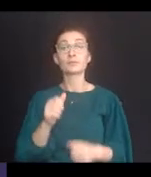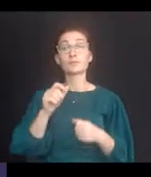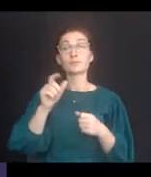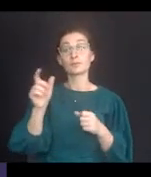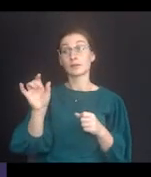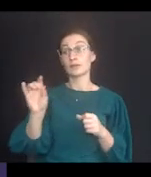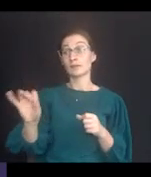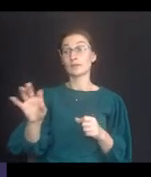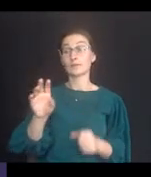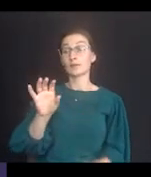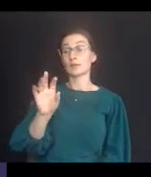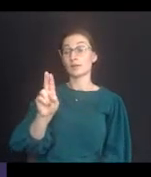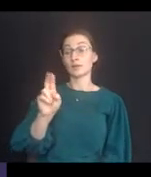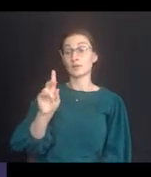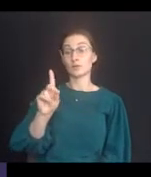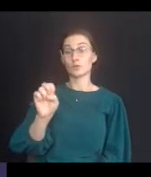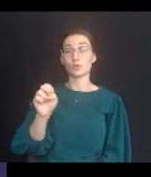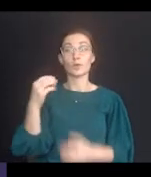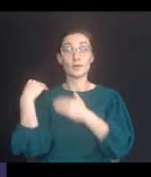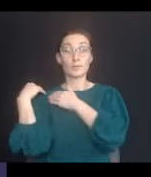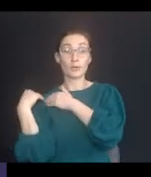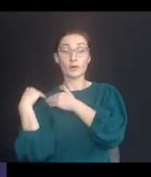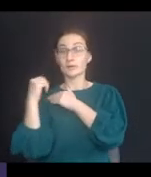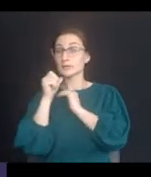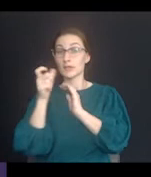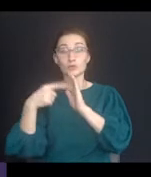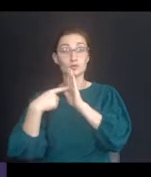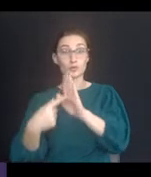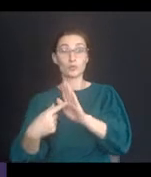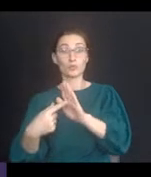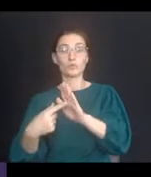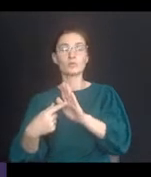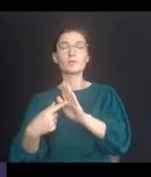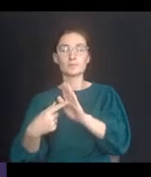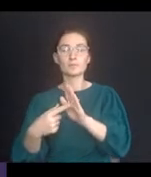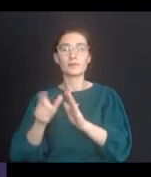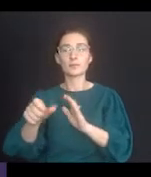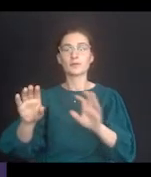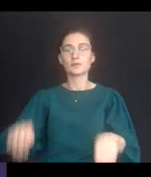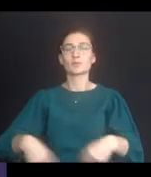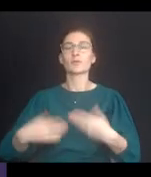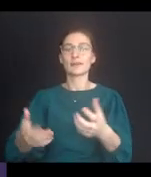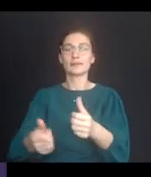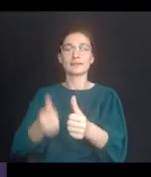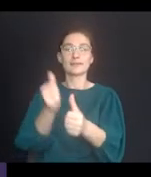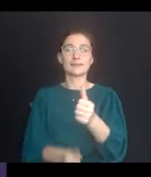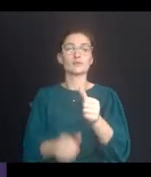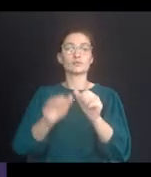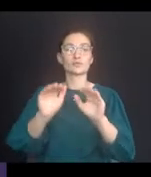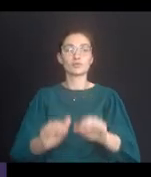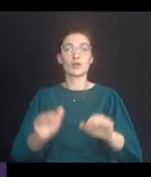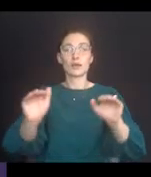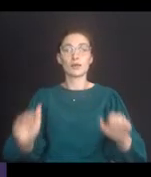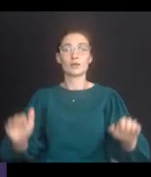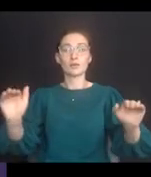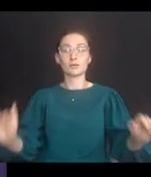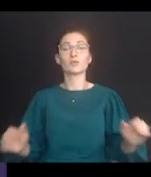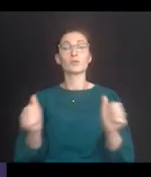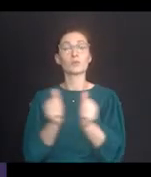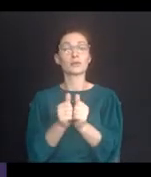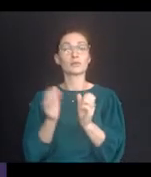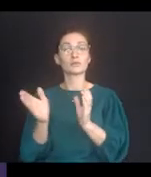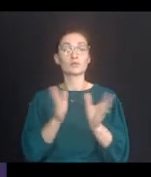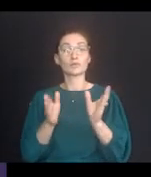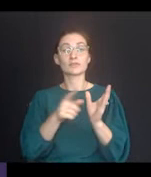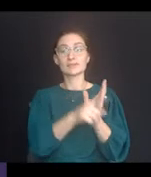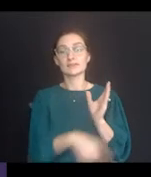And where undue burden has not been demonstrated, recipients must provide each child with services necessary to